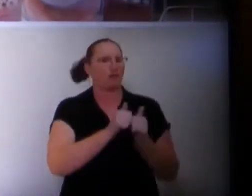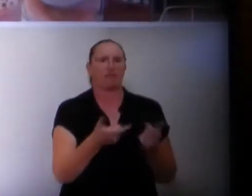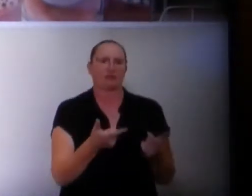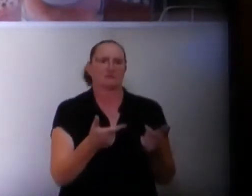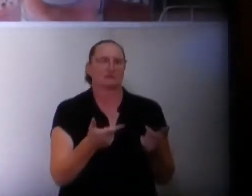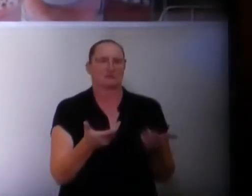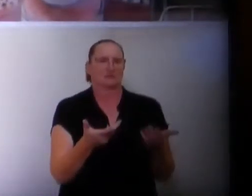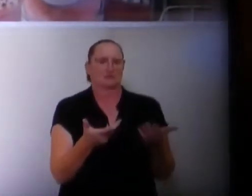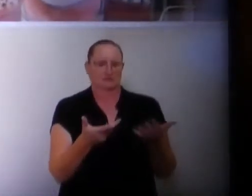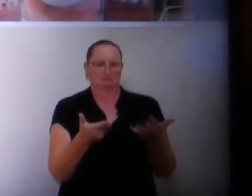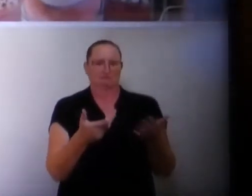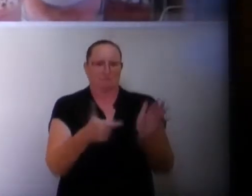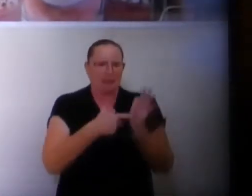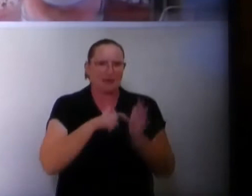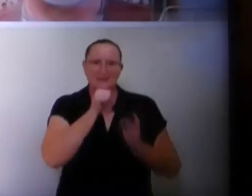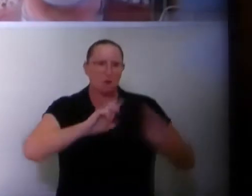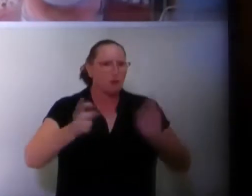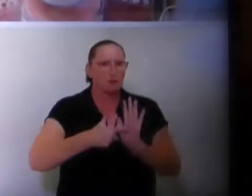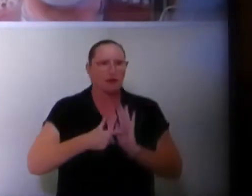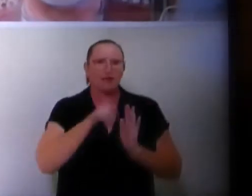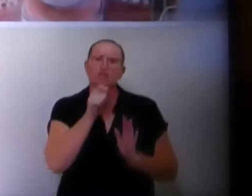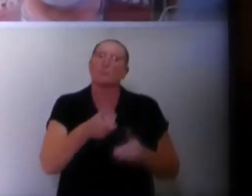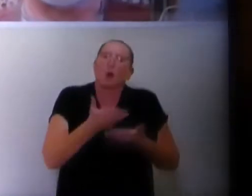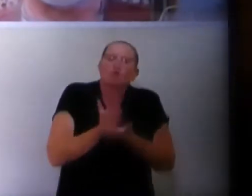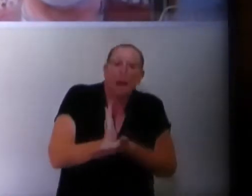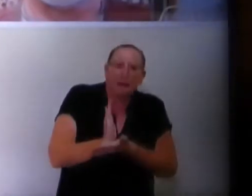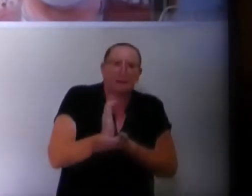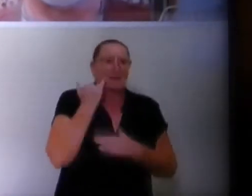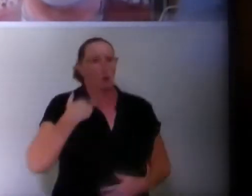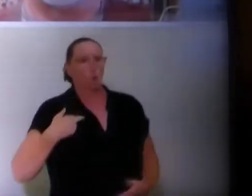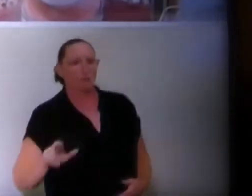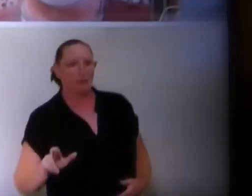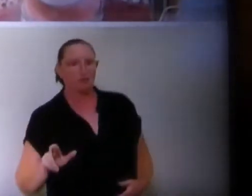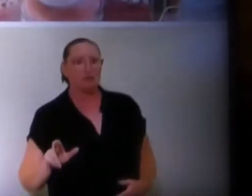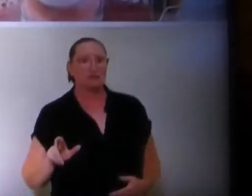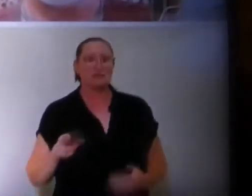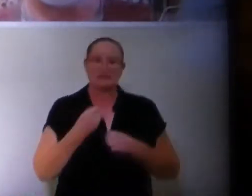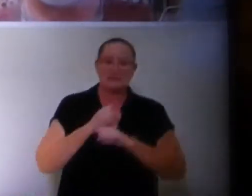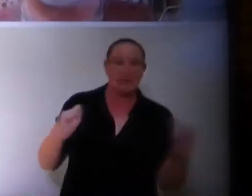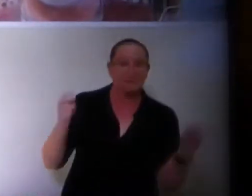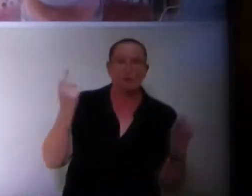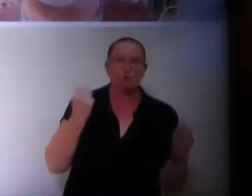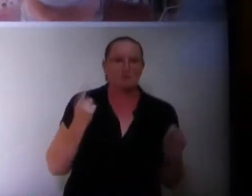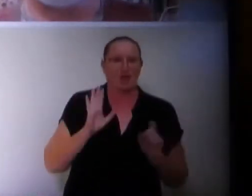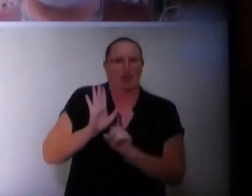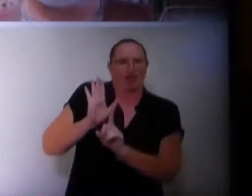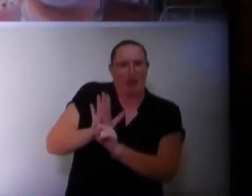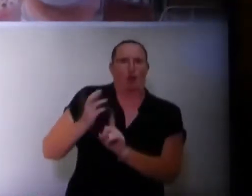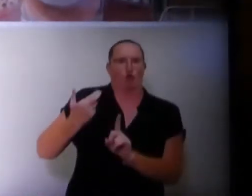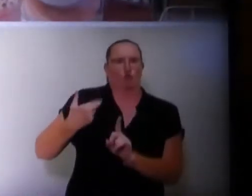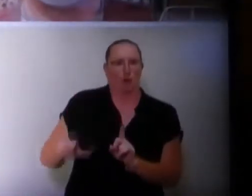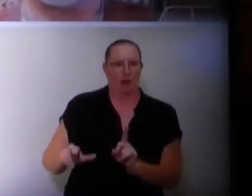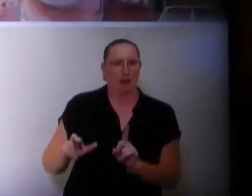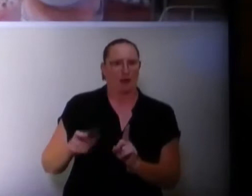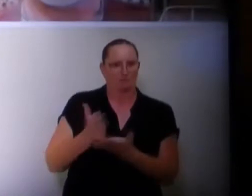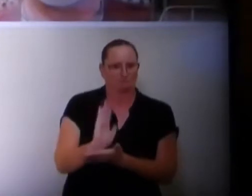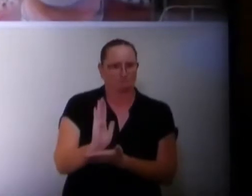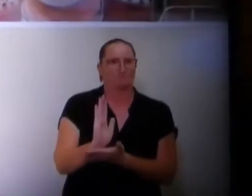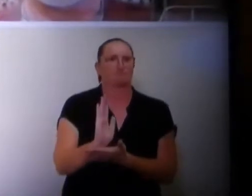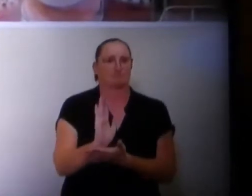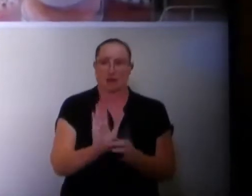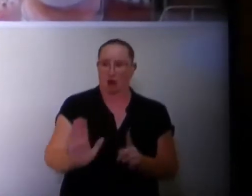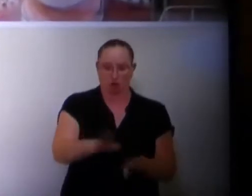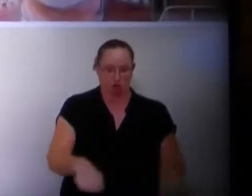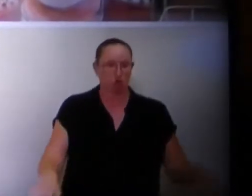It's not okay. It's not ready to be mandated, and it should be a right. Whether it's religious, whether it's safety reasons, it should be their right. And what's next? Our children?